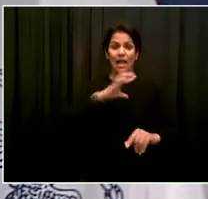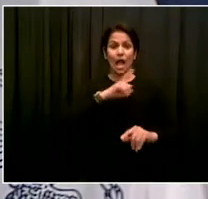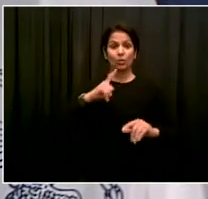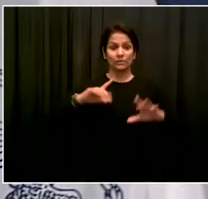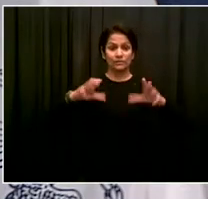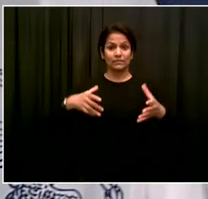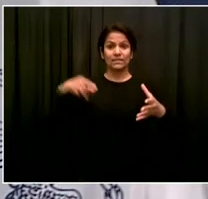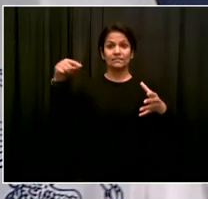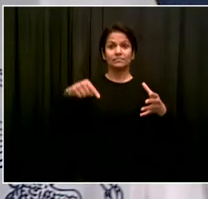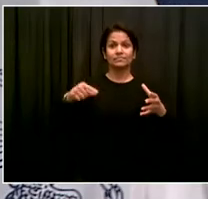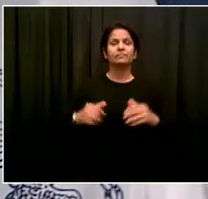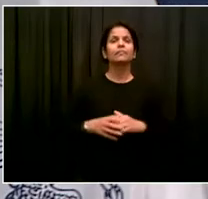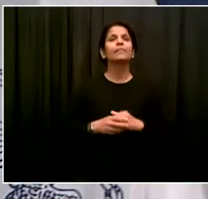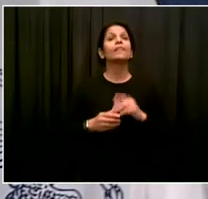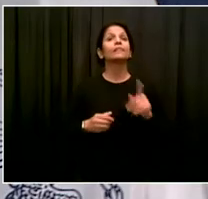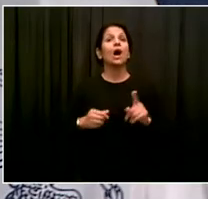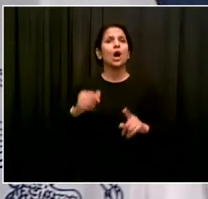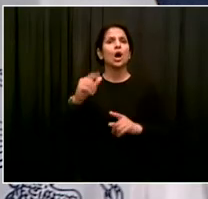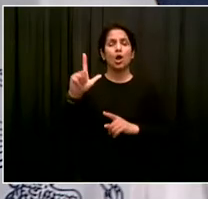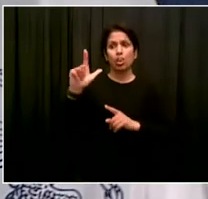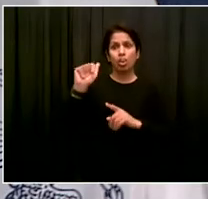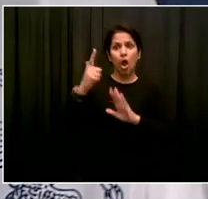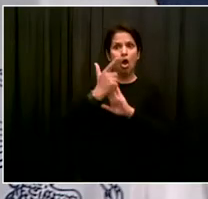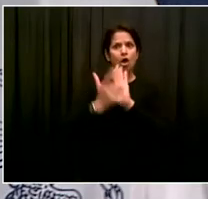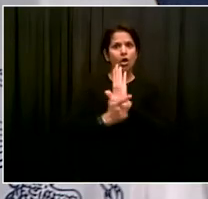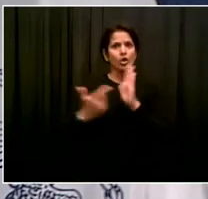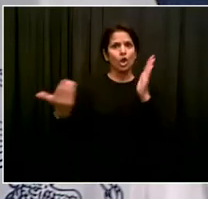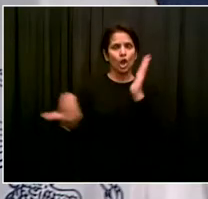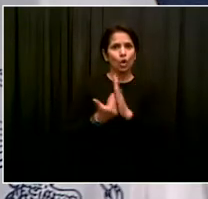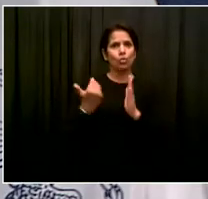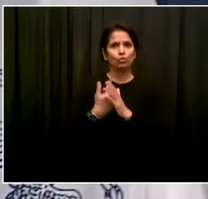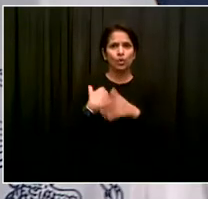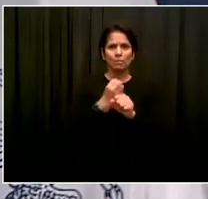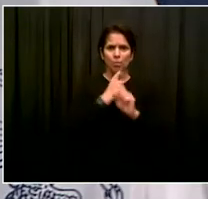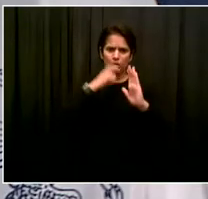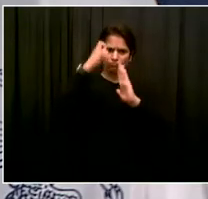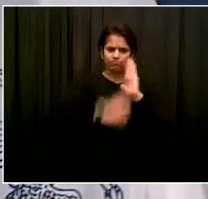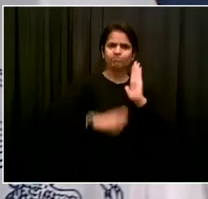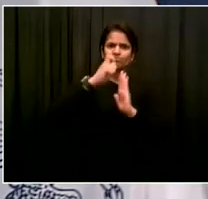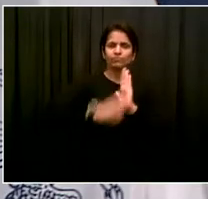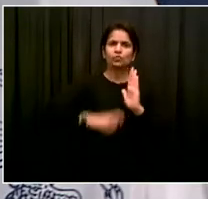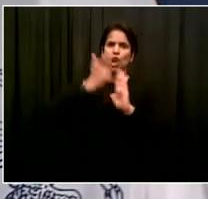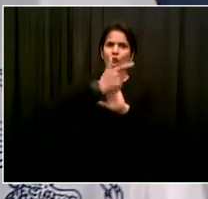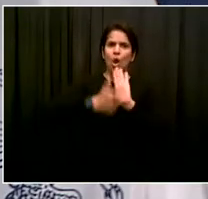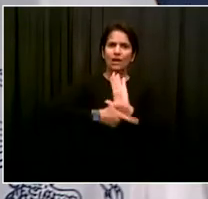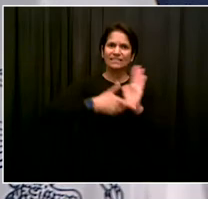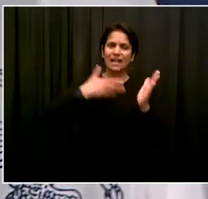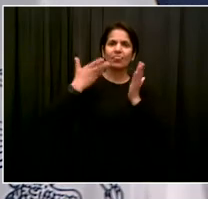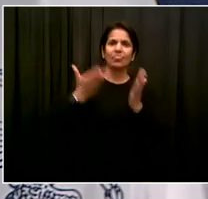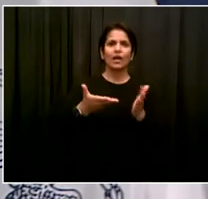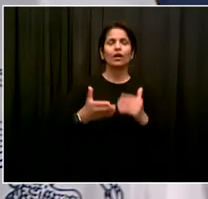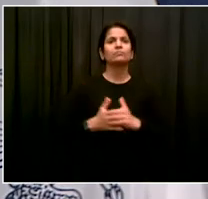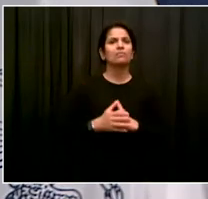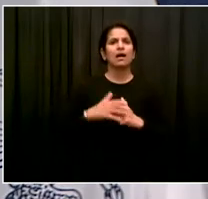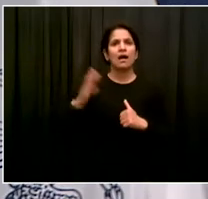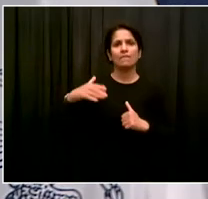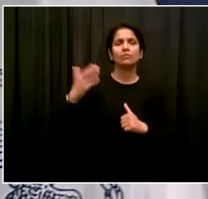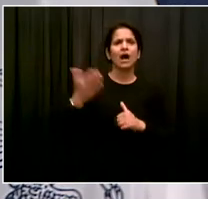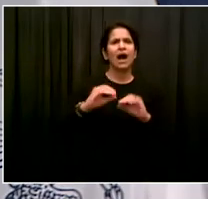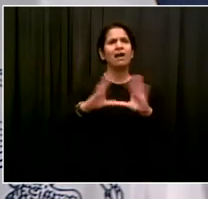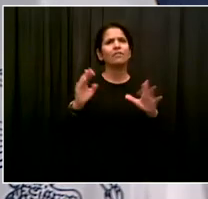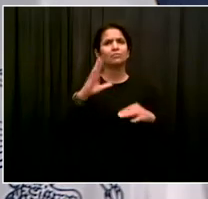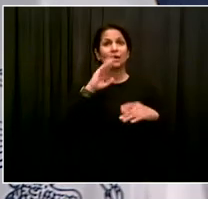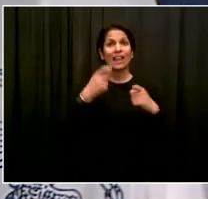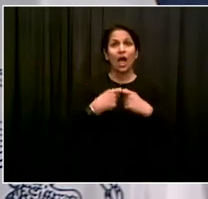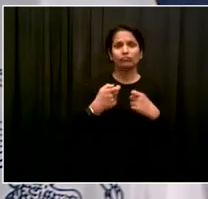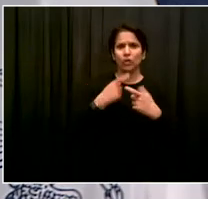City it's hard to find an electric charging station. It should be part of every place that people go and so we're going to work on a new